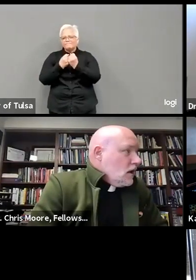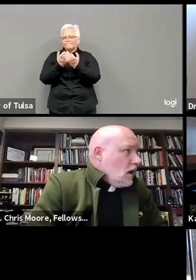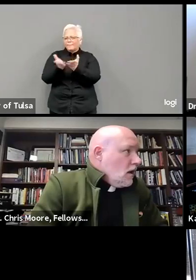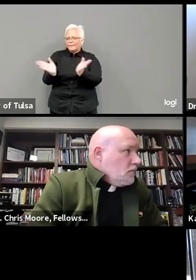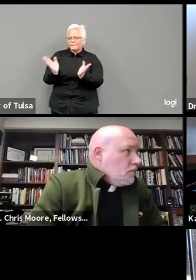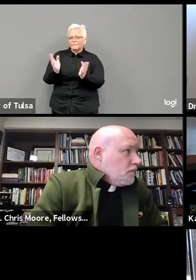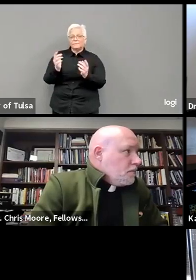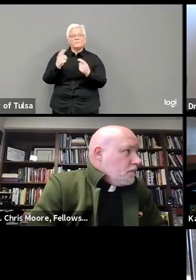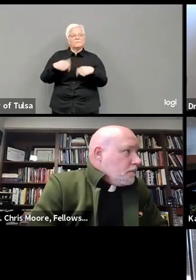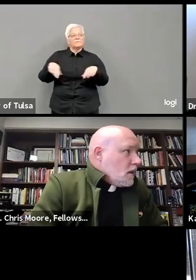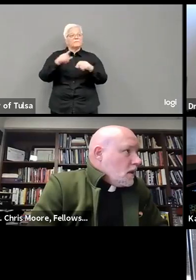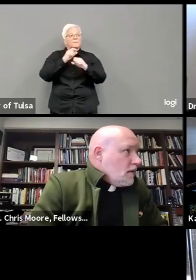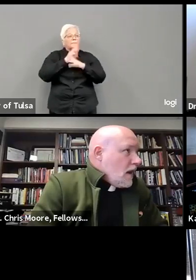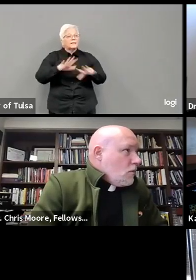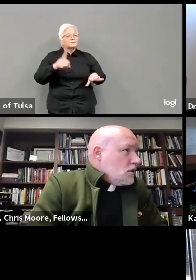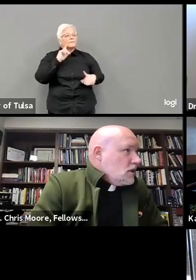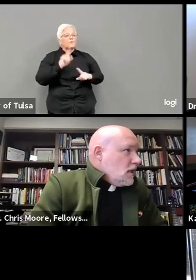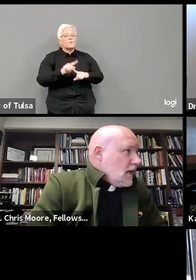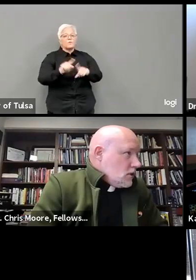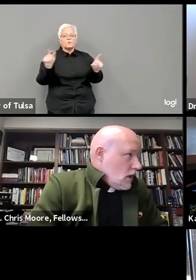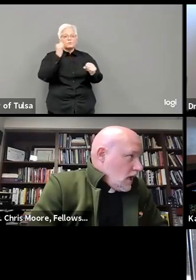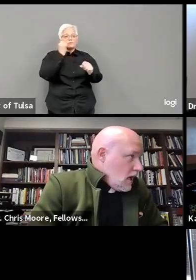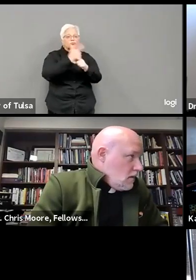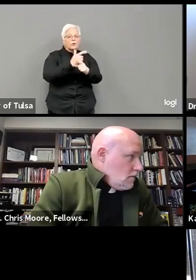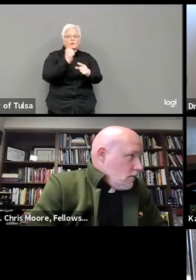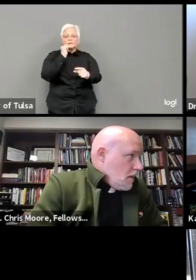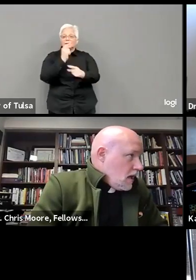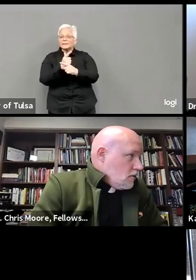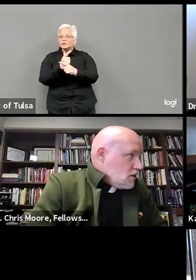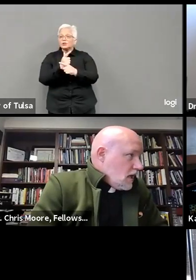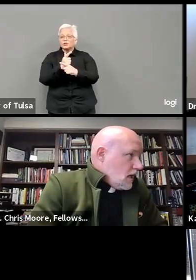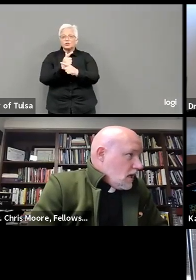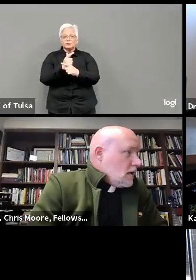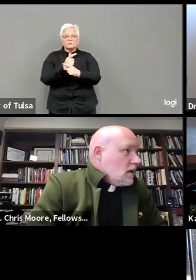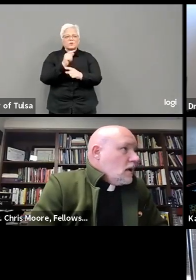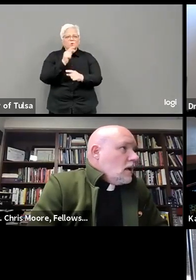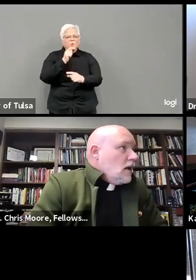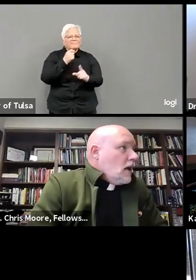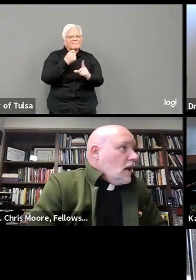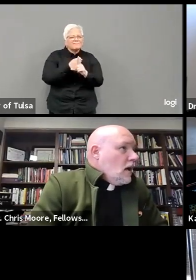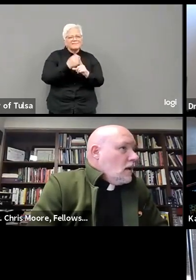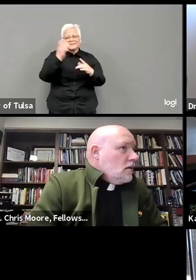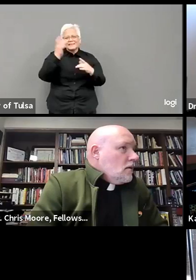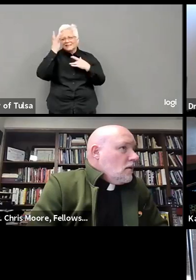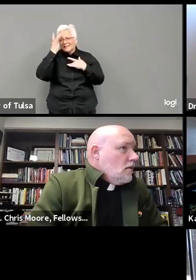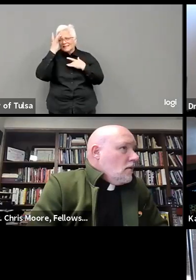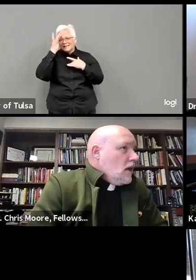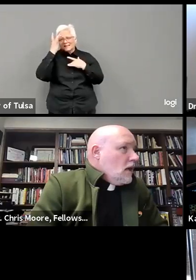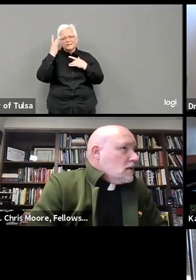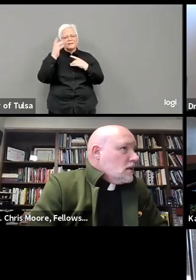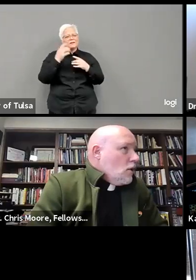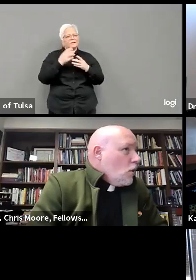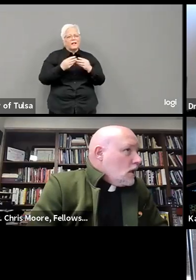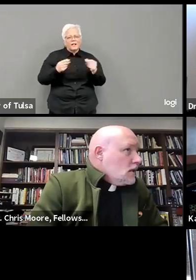who have contracted this illness. Ease their suffering and grant them complete recovery.